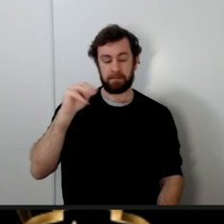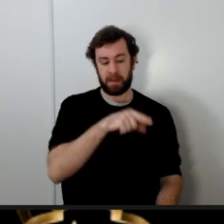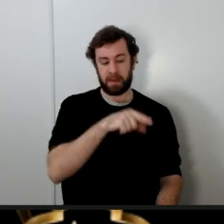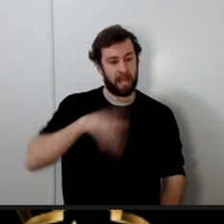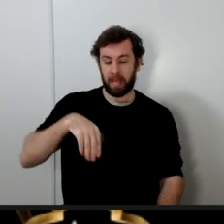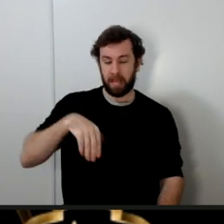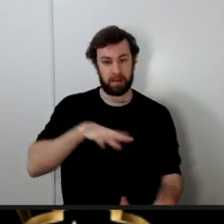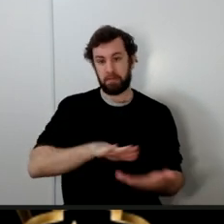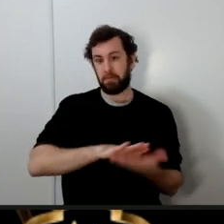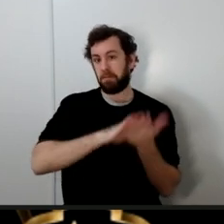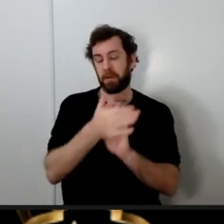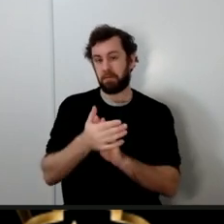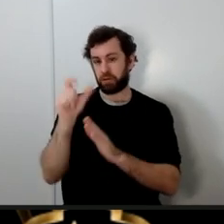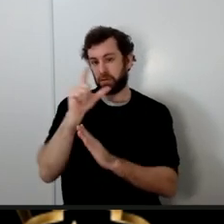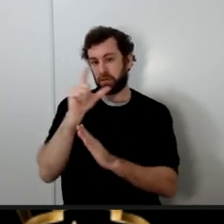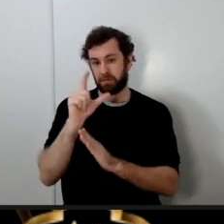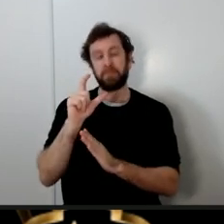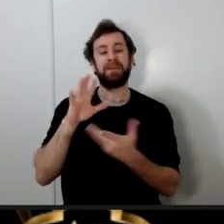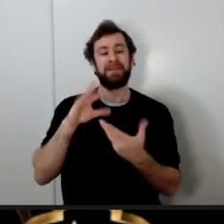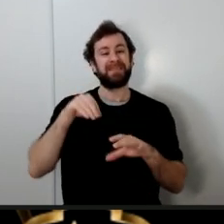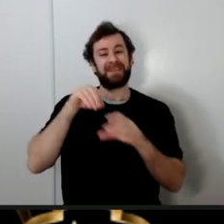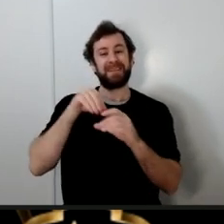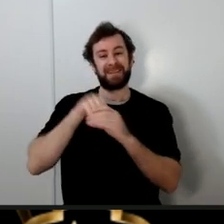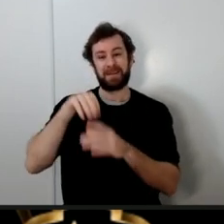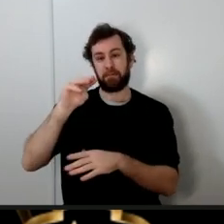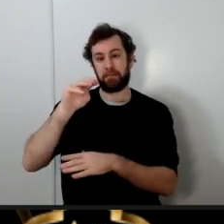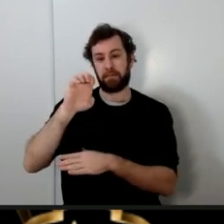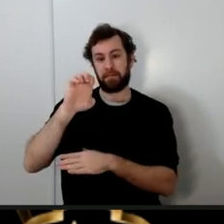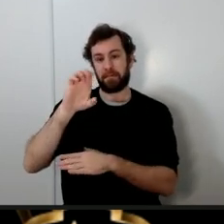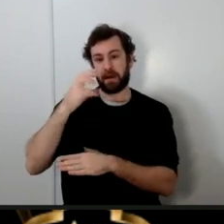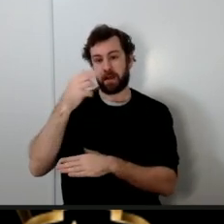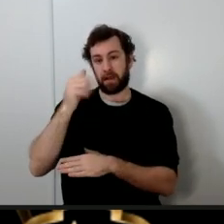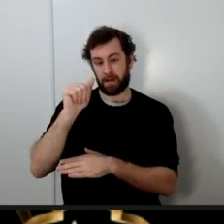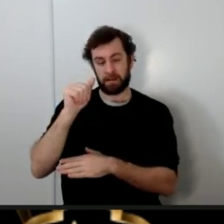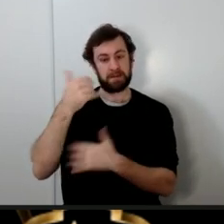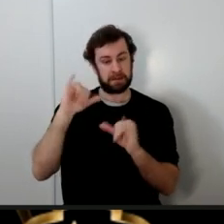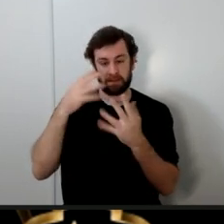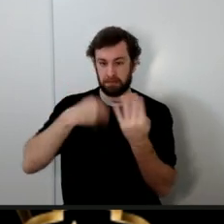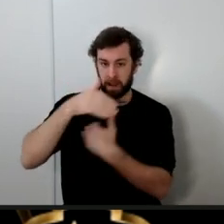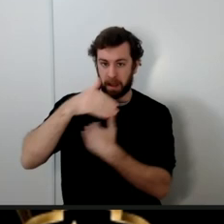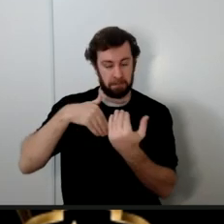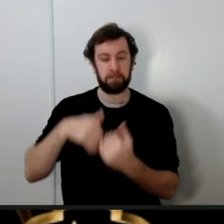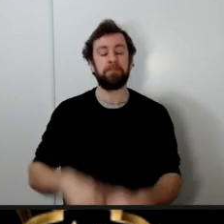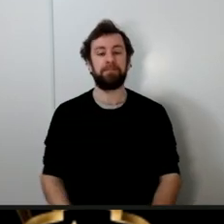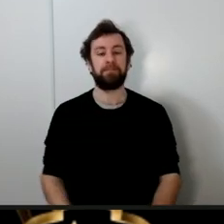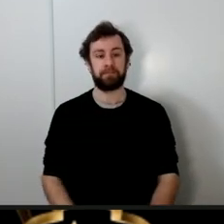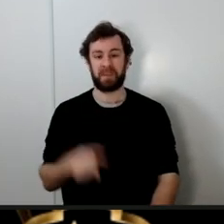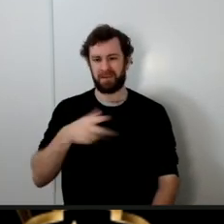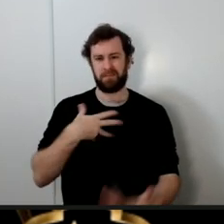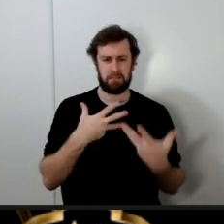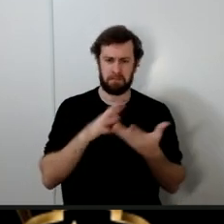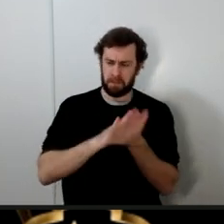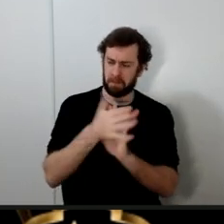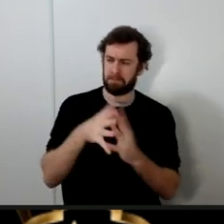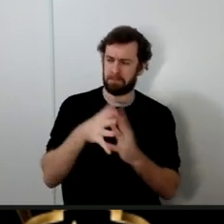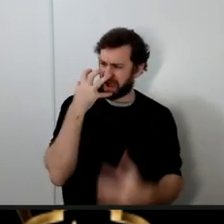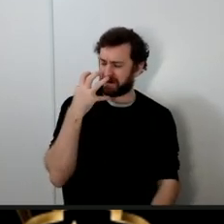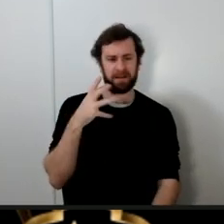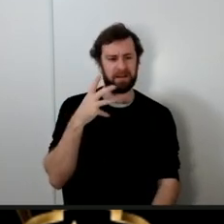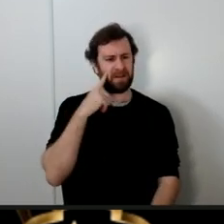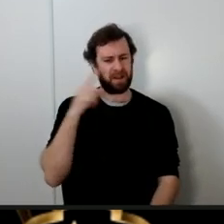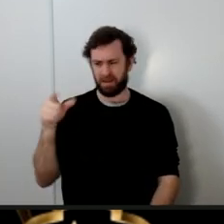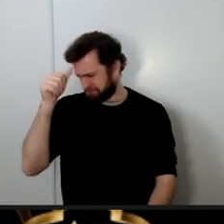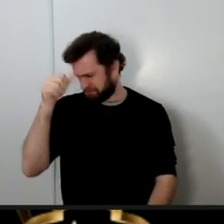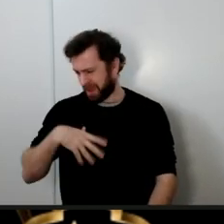time he was in Mecca he was still an idol worshiper he becomes very enraged he said look at this man Muhammad